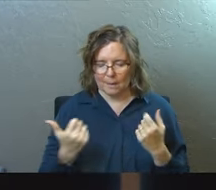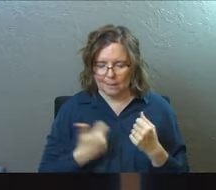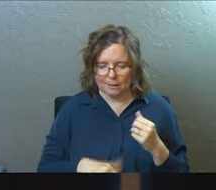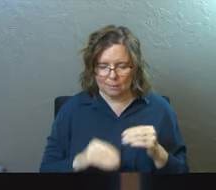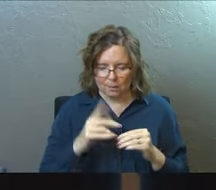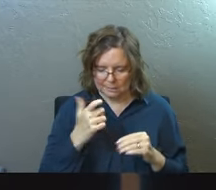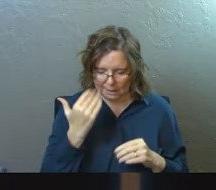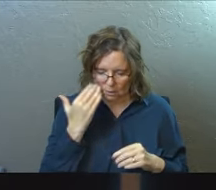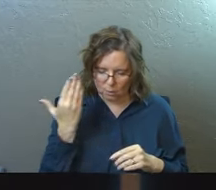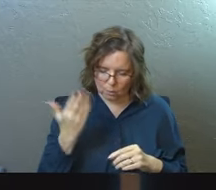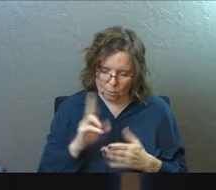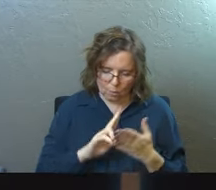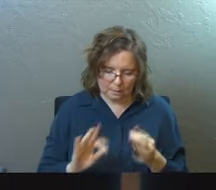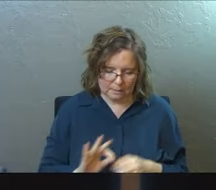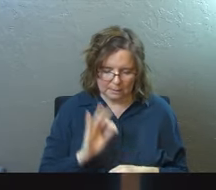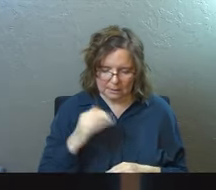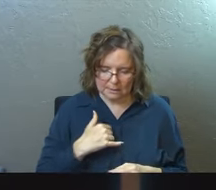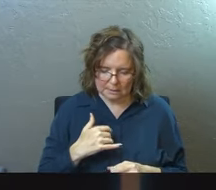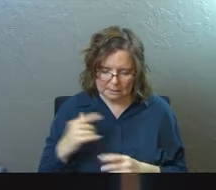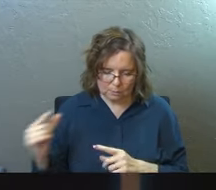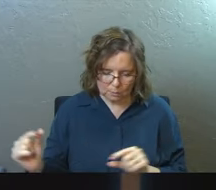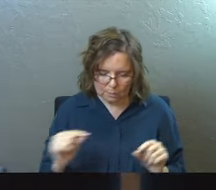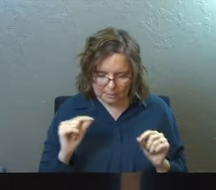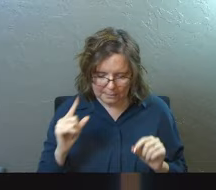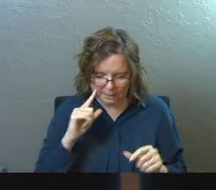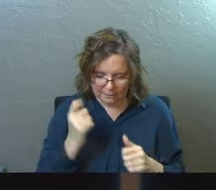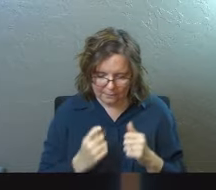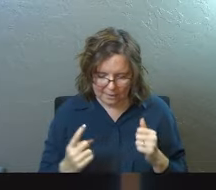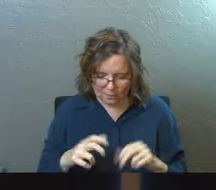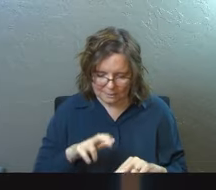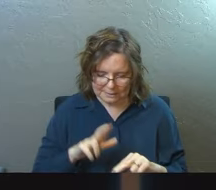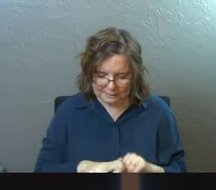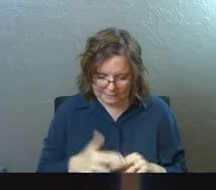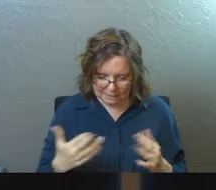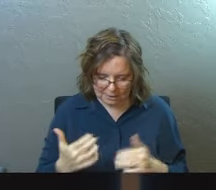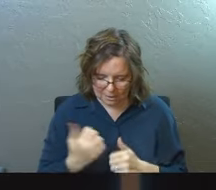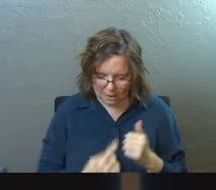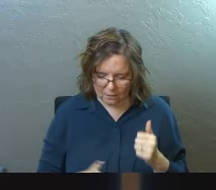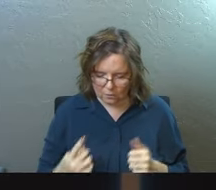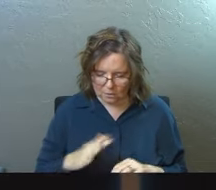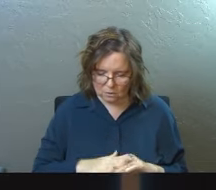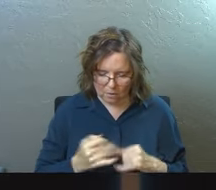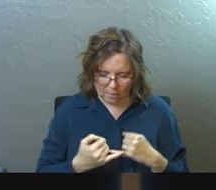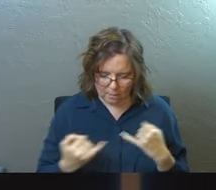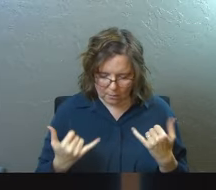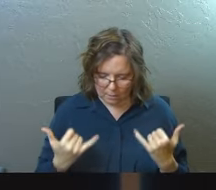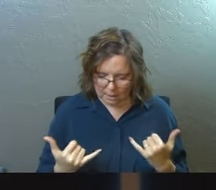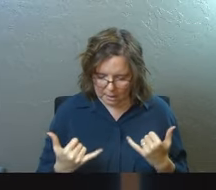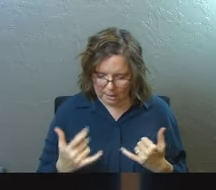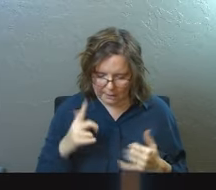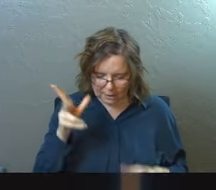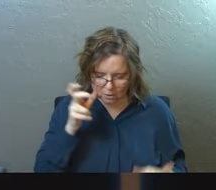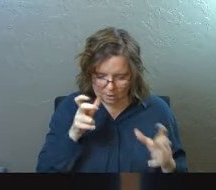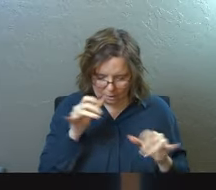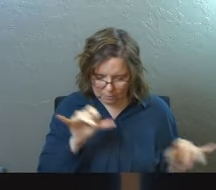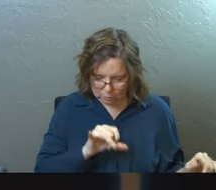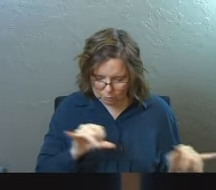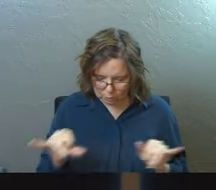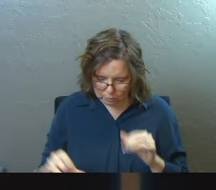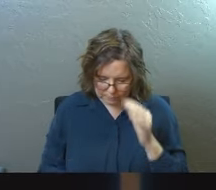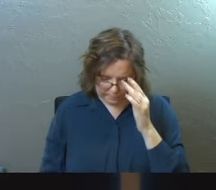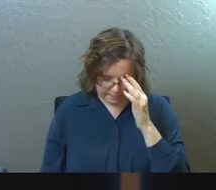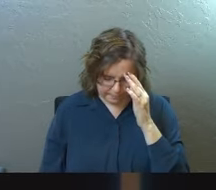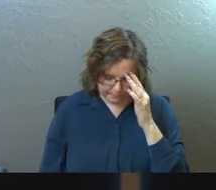out anymore because I know your Holy Spirit is whispering in the ears of everybody sitting here everybody that's online right now God they're hearing him too